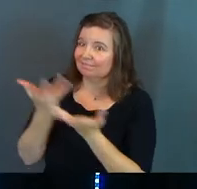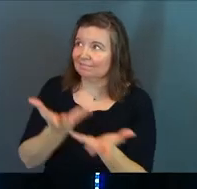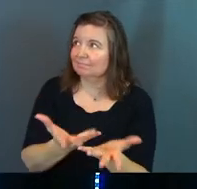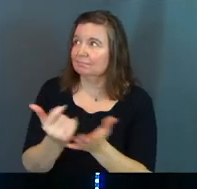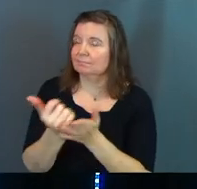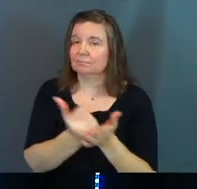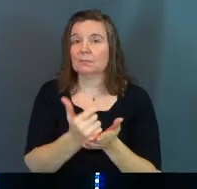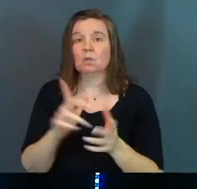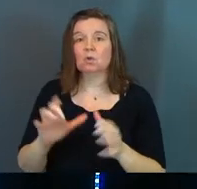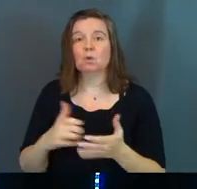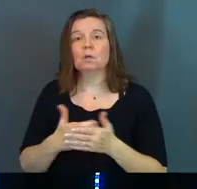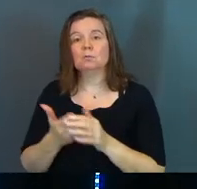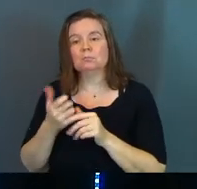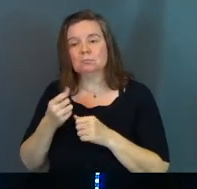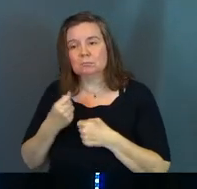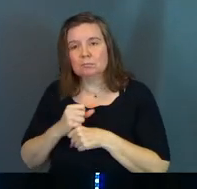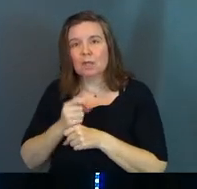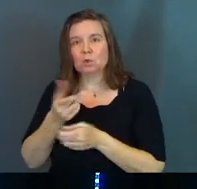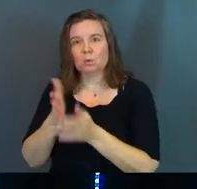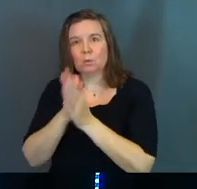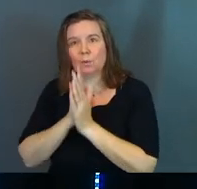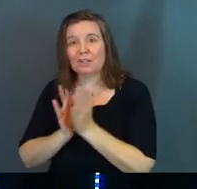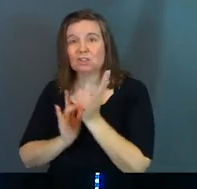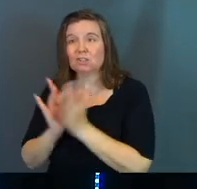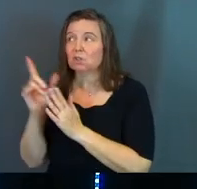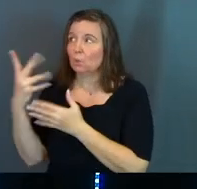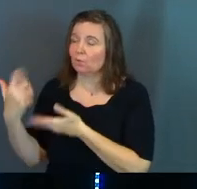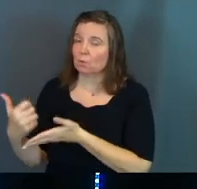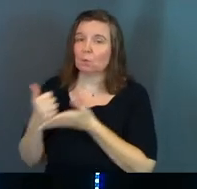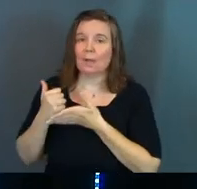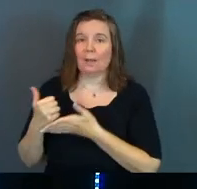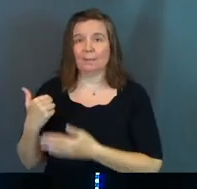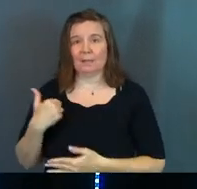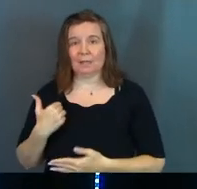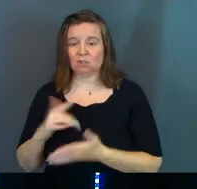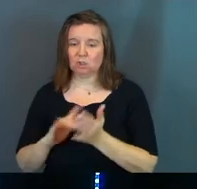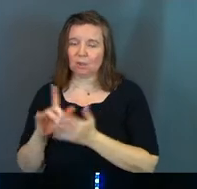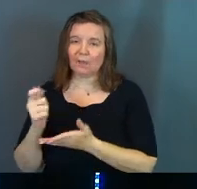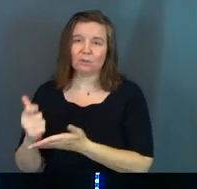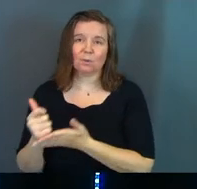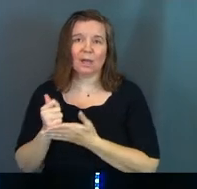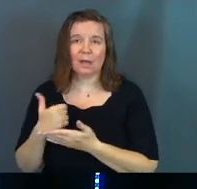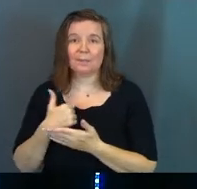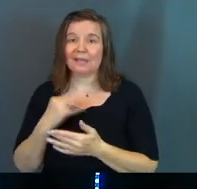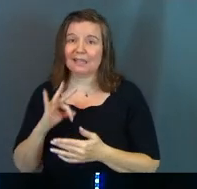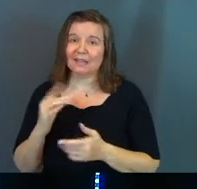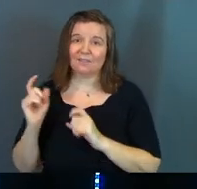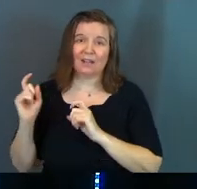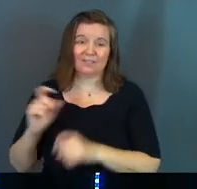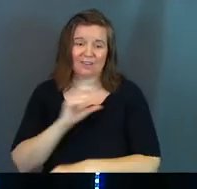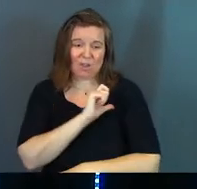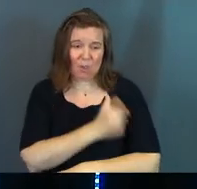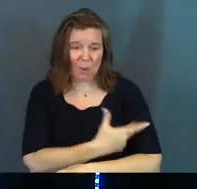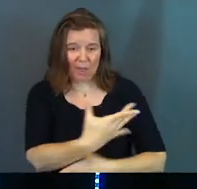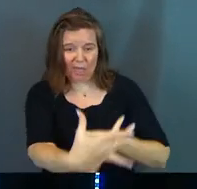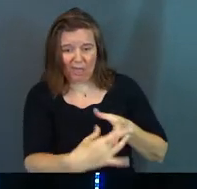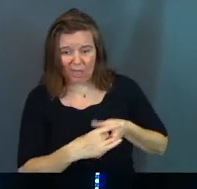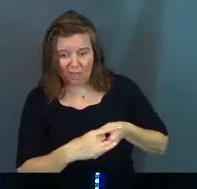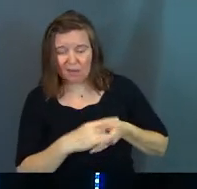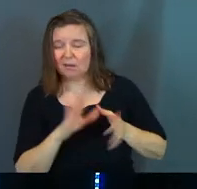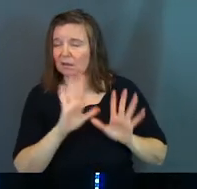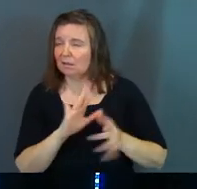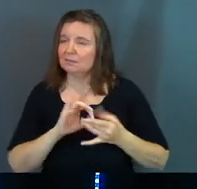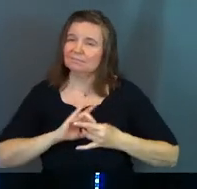they should do. It drives you to pray. And say, Jesus, you've got to help me. Jesus, you've got to help me if I've given a foothold anywhere.